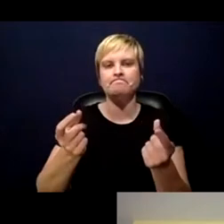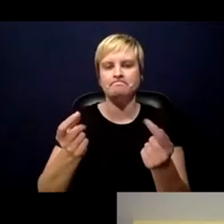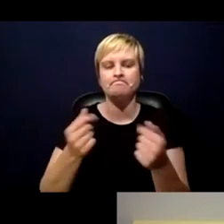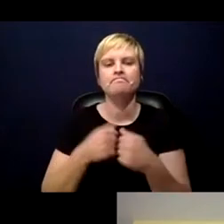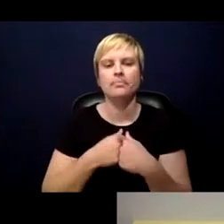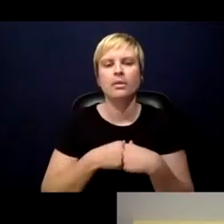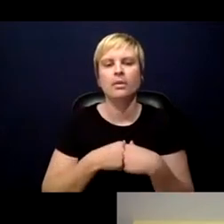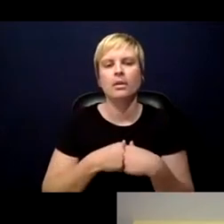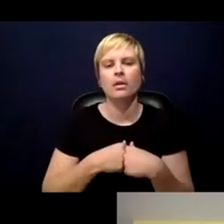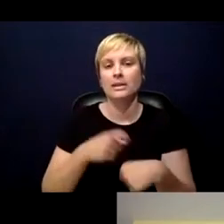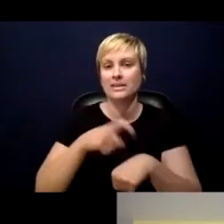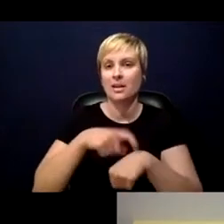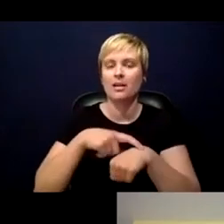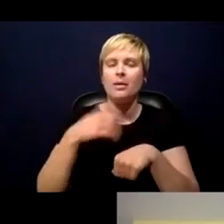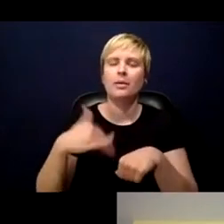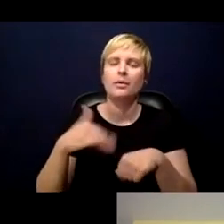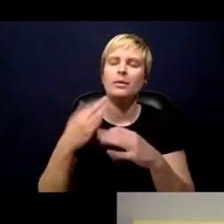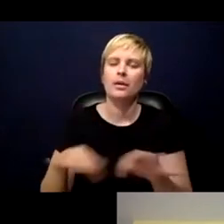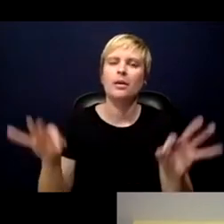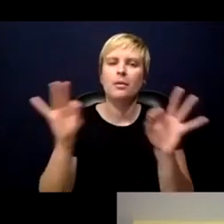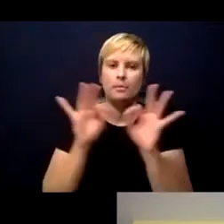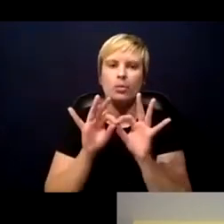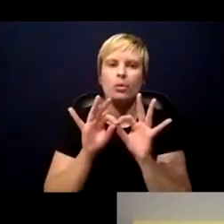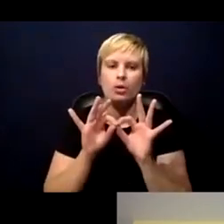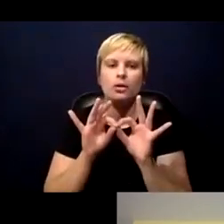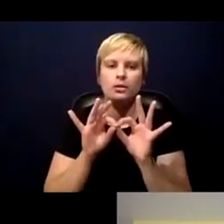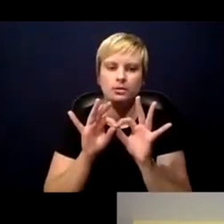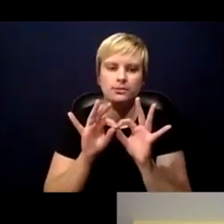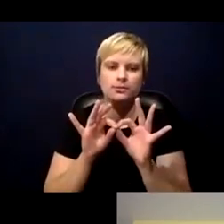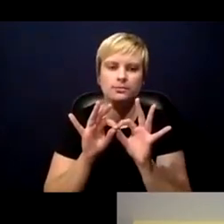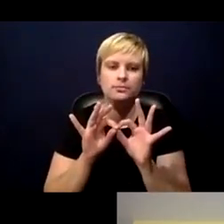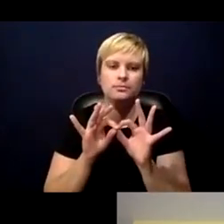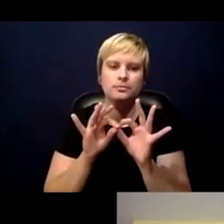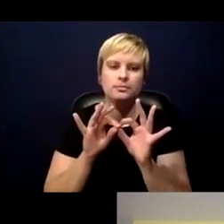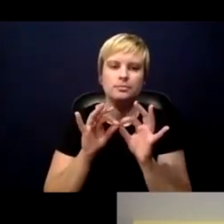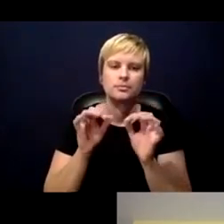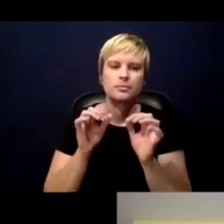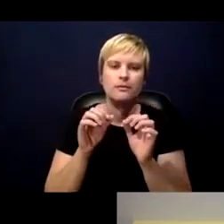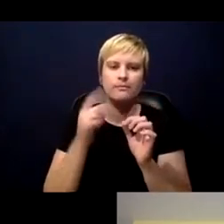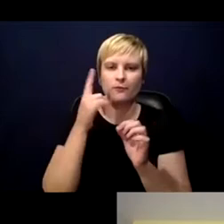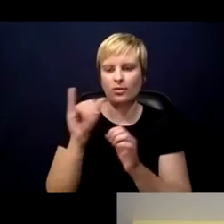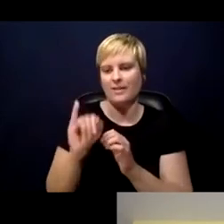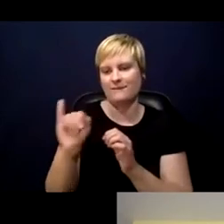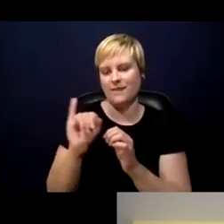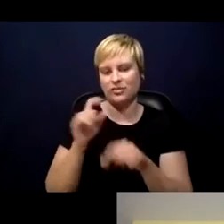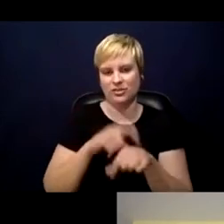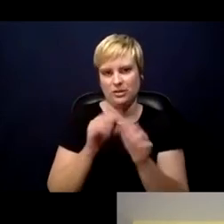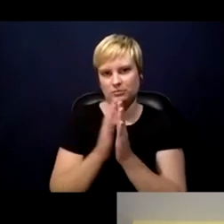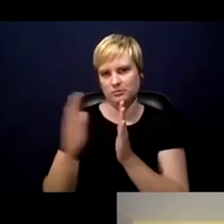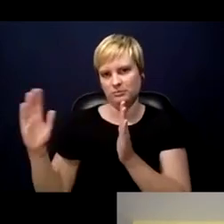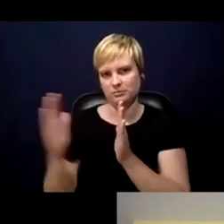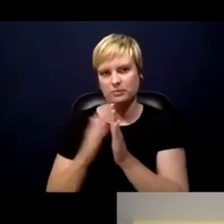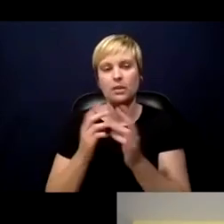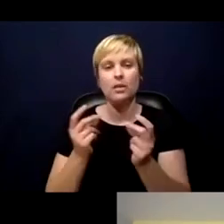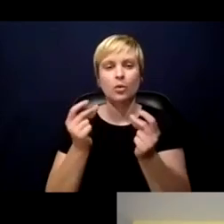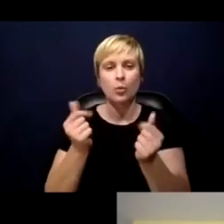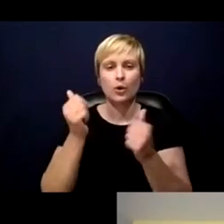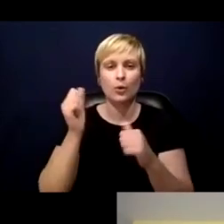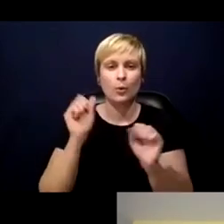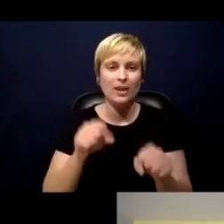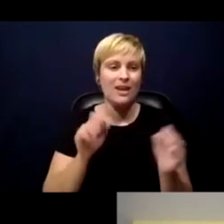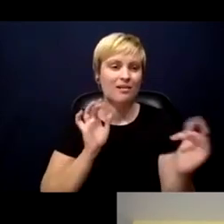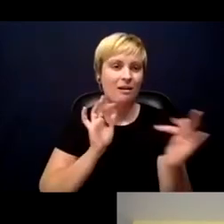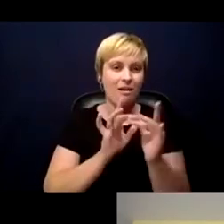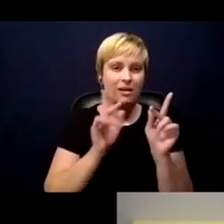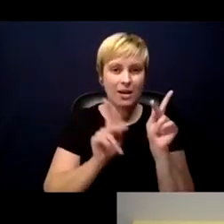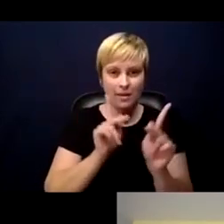time is everything in the infectivity, in the infectious period. And the quicker we can get to people and